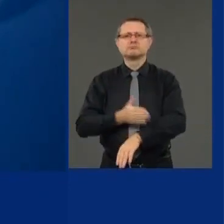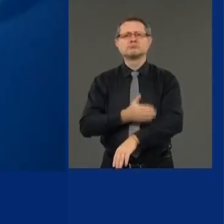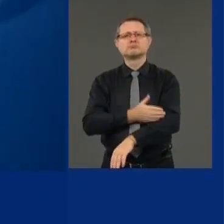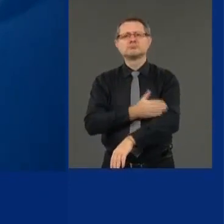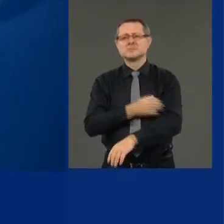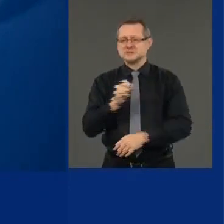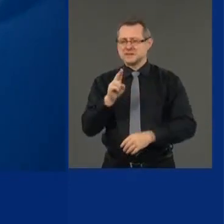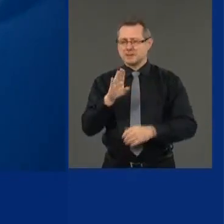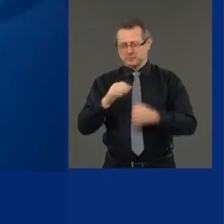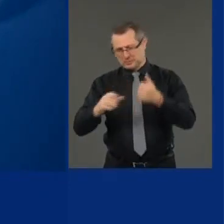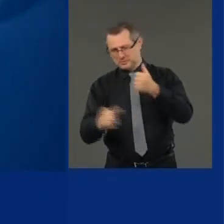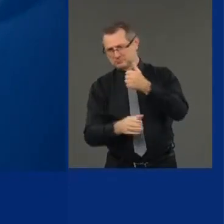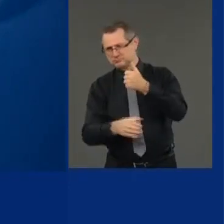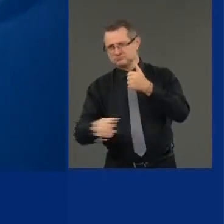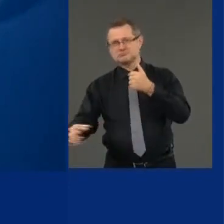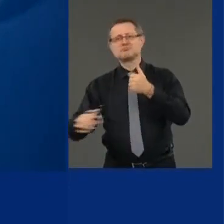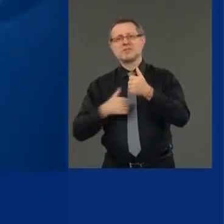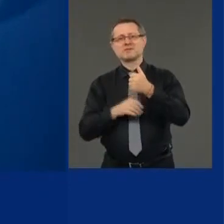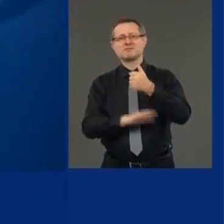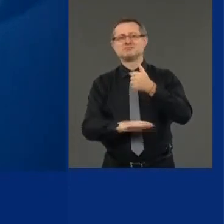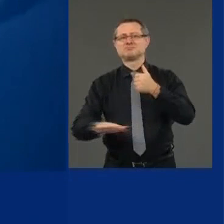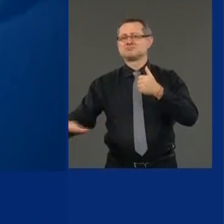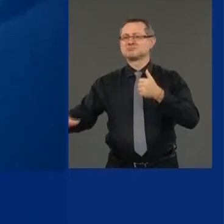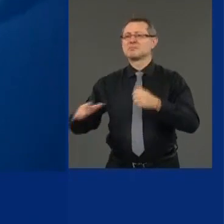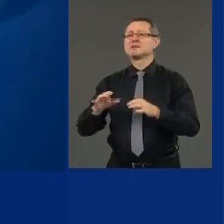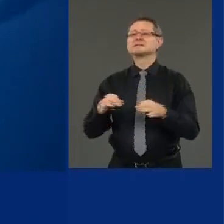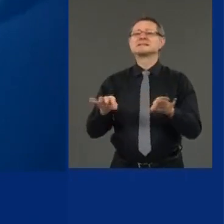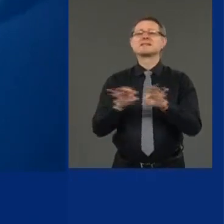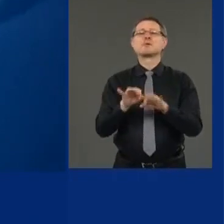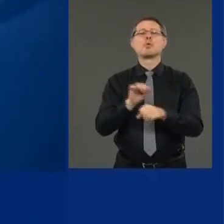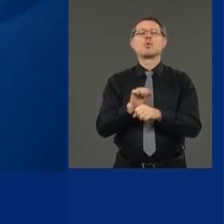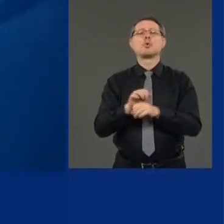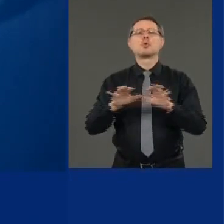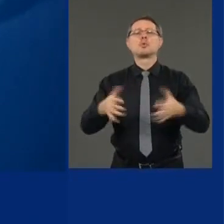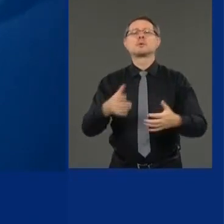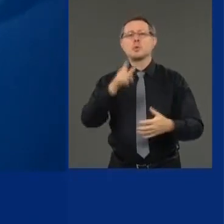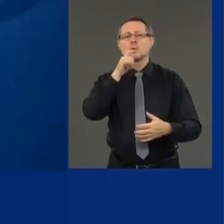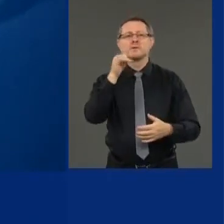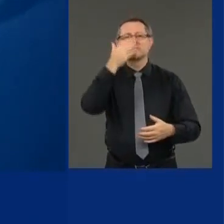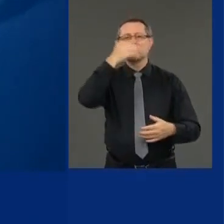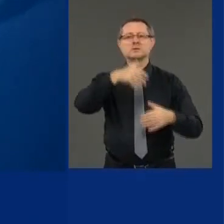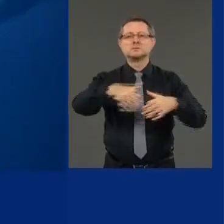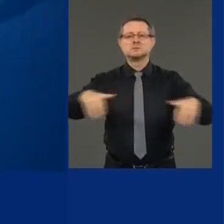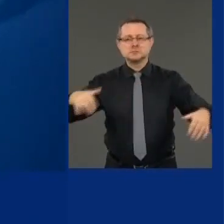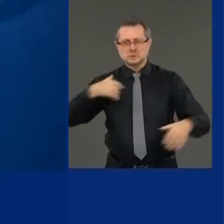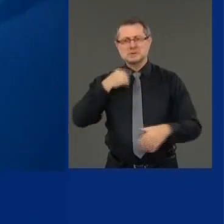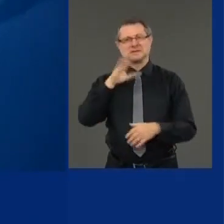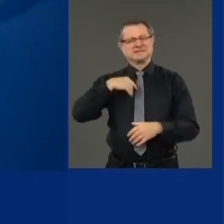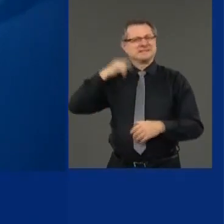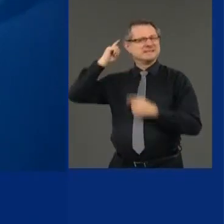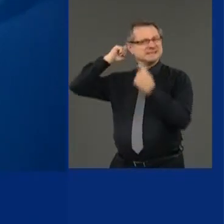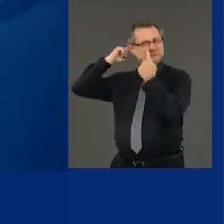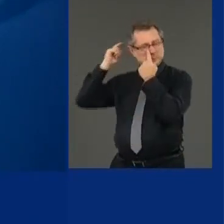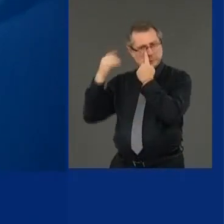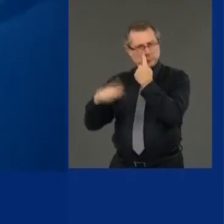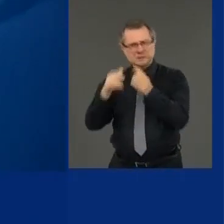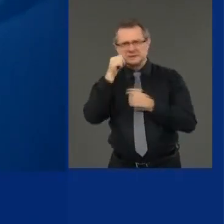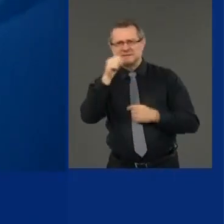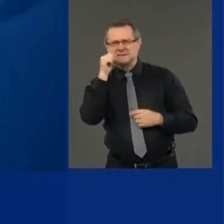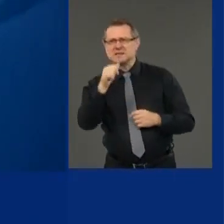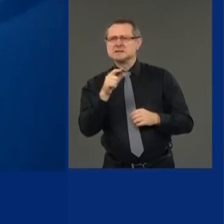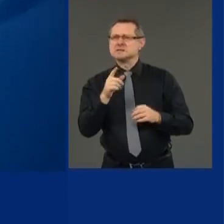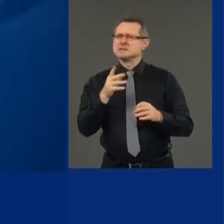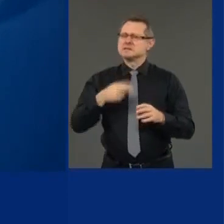of essential workers because I was always worried we made essential workers continue working. Did we put them in harm's way? Essential